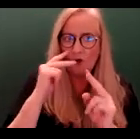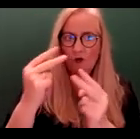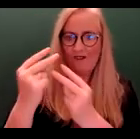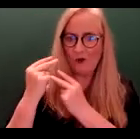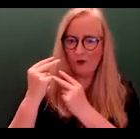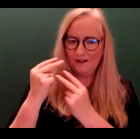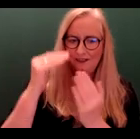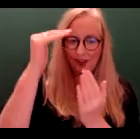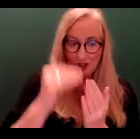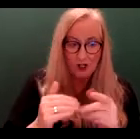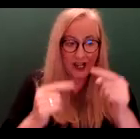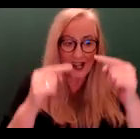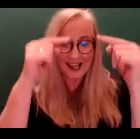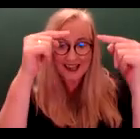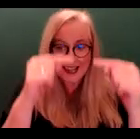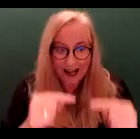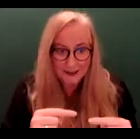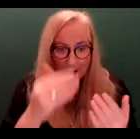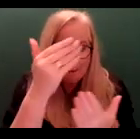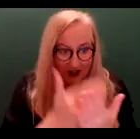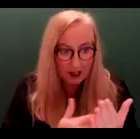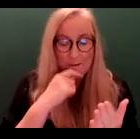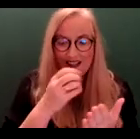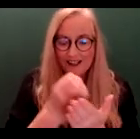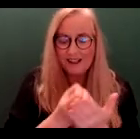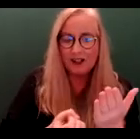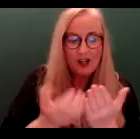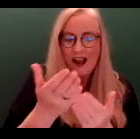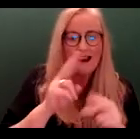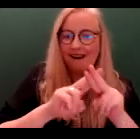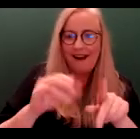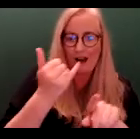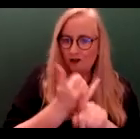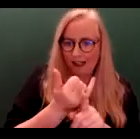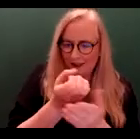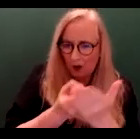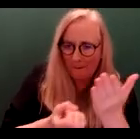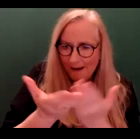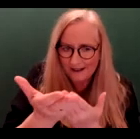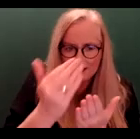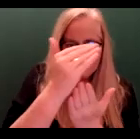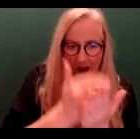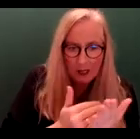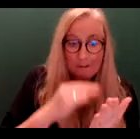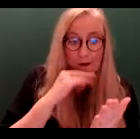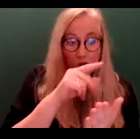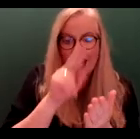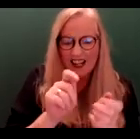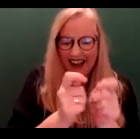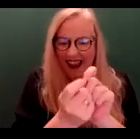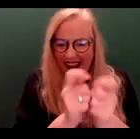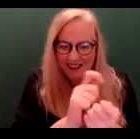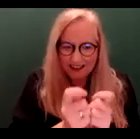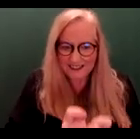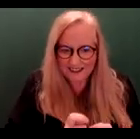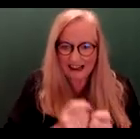So this page is now telling you your submission is not submitted. You have the option to edit and continue